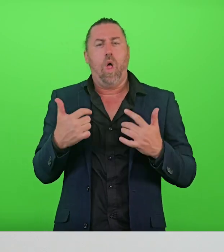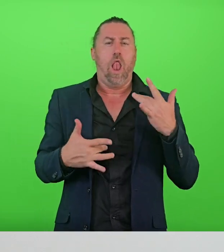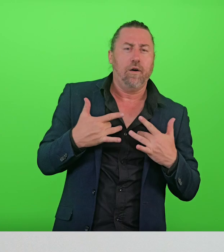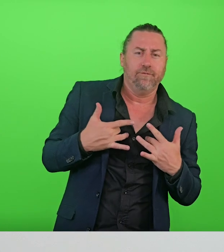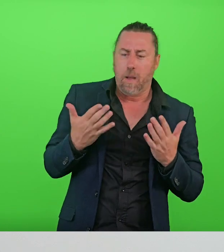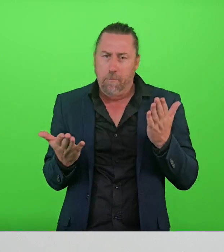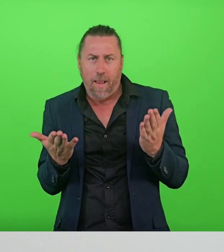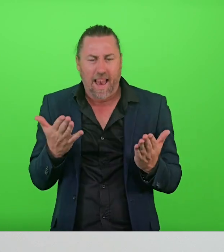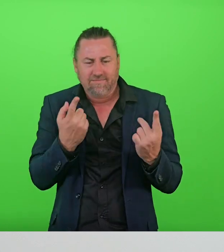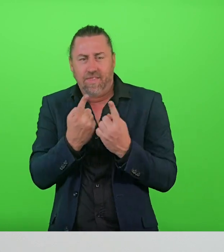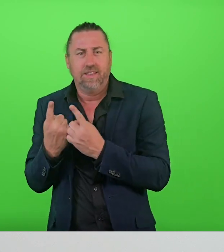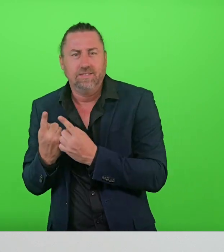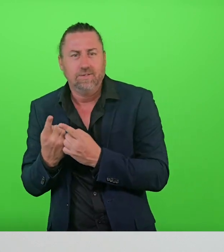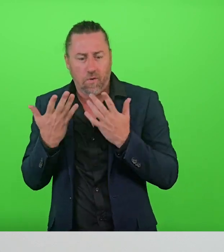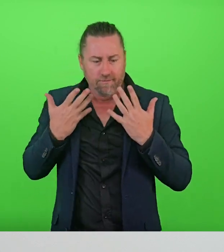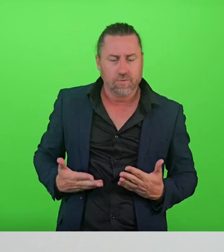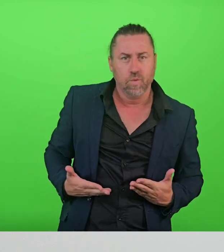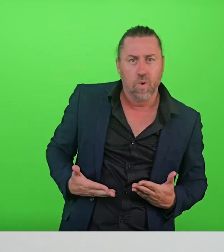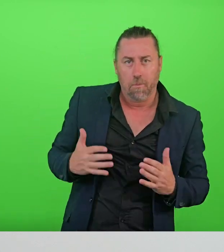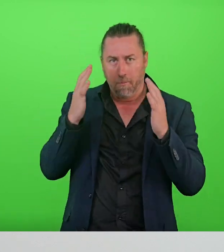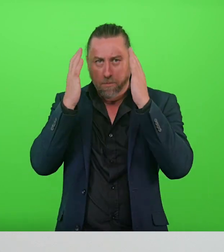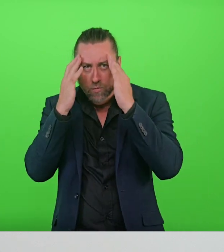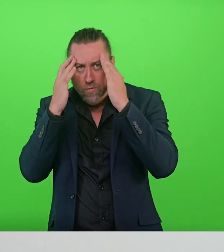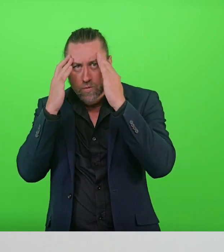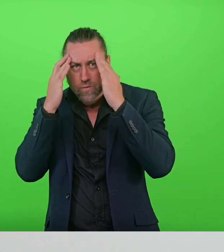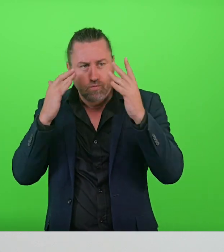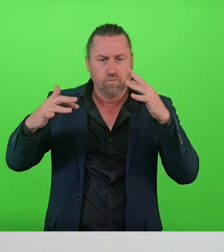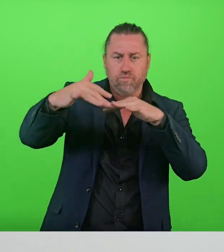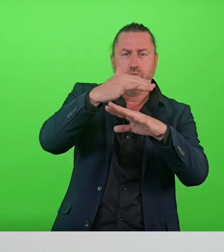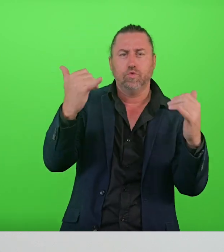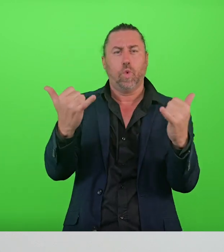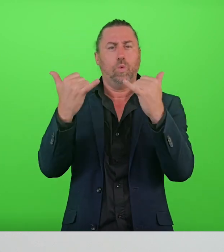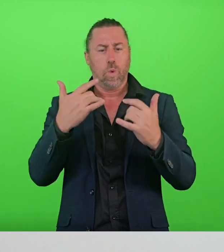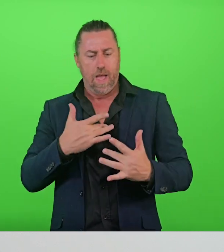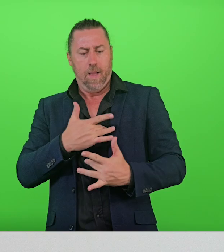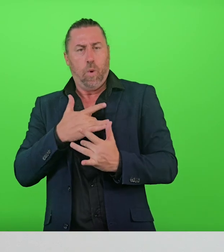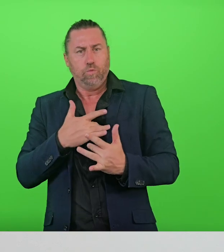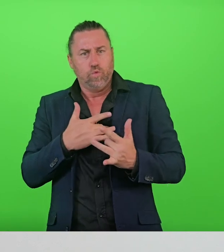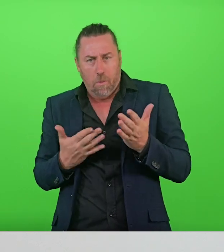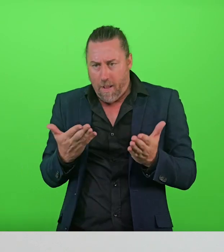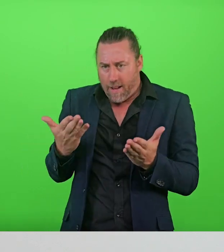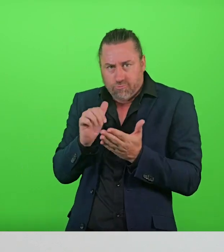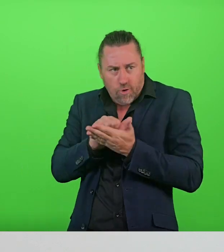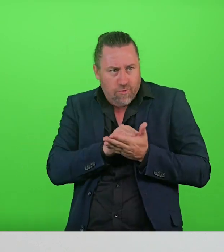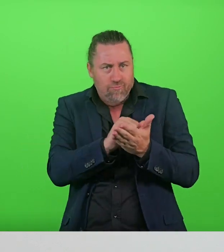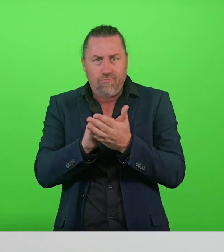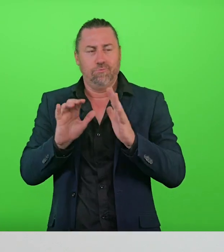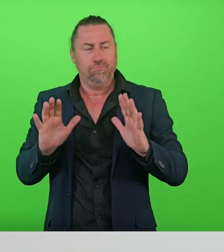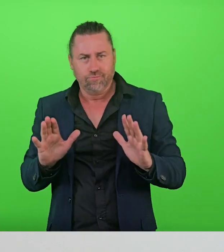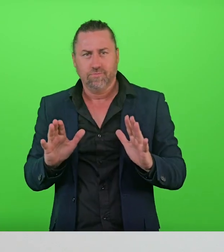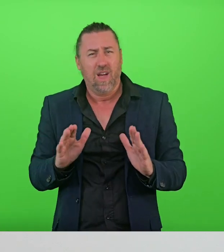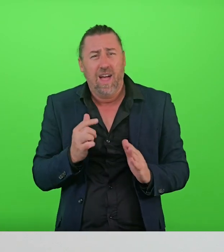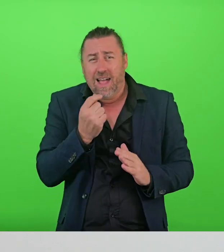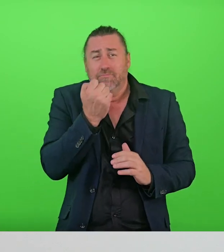your whole person, your physical, mental, social and emotional parts of your being. Making small adjustments